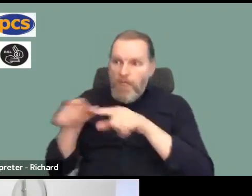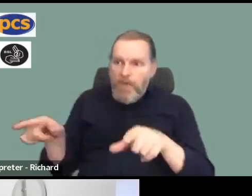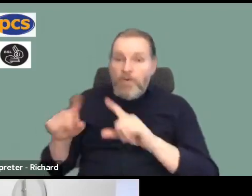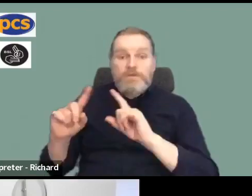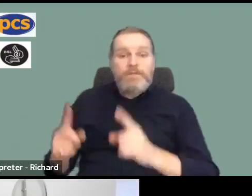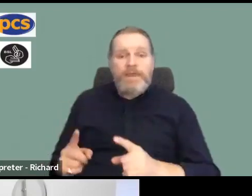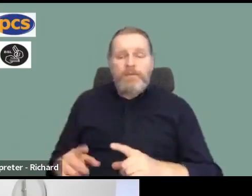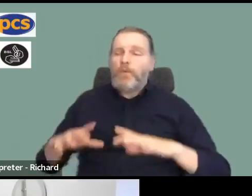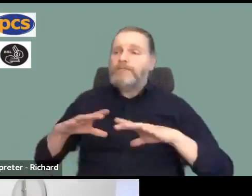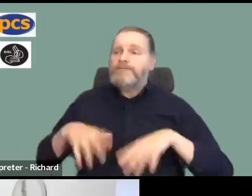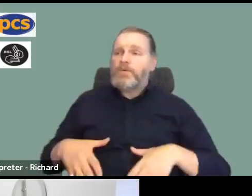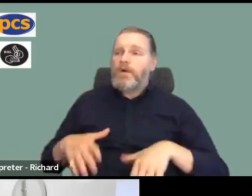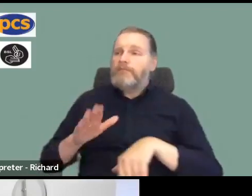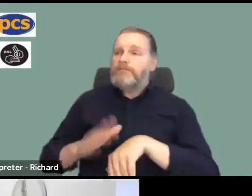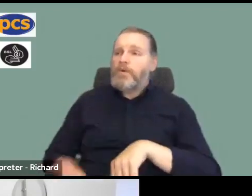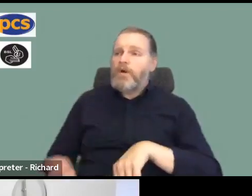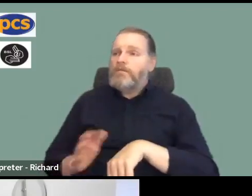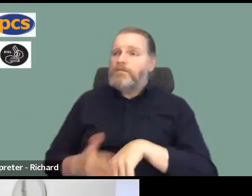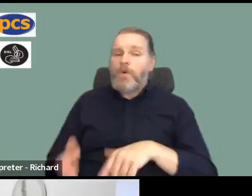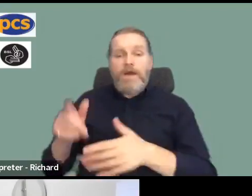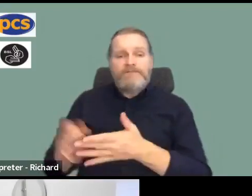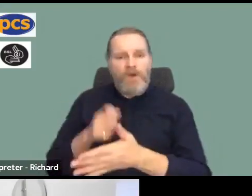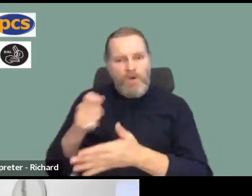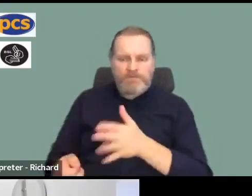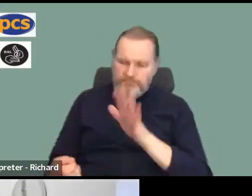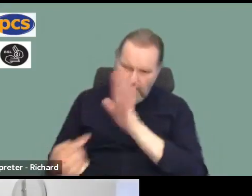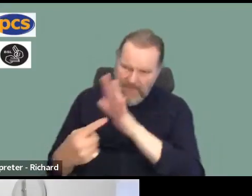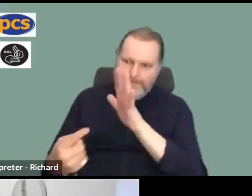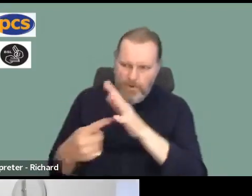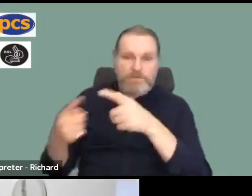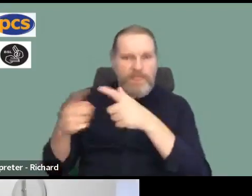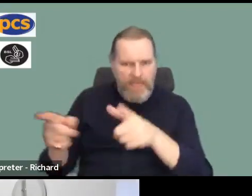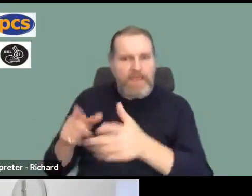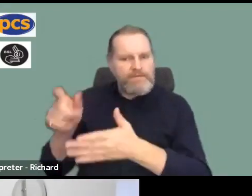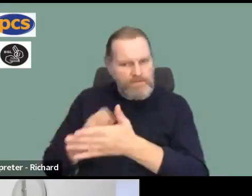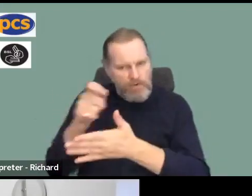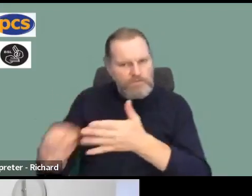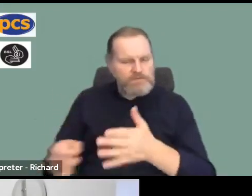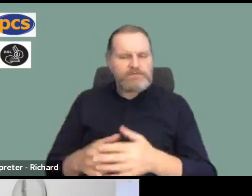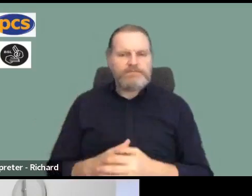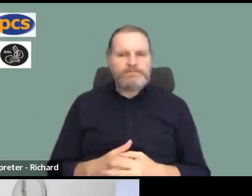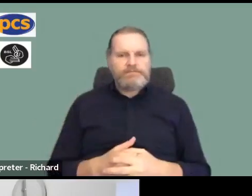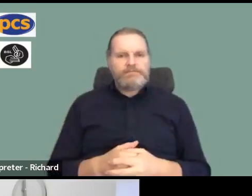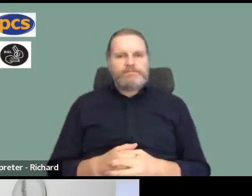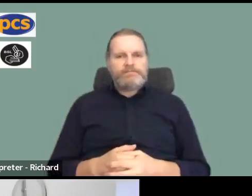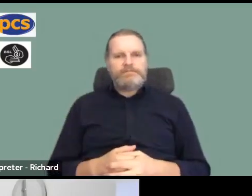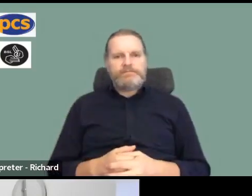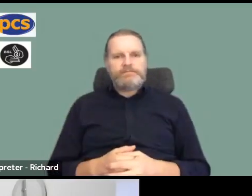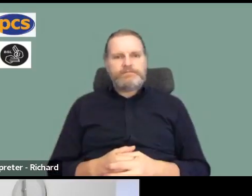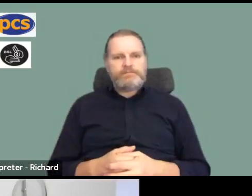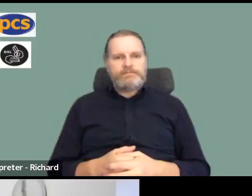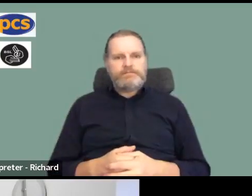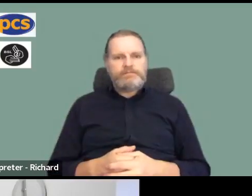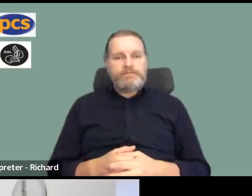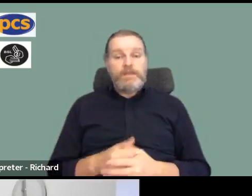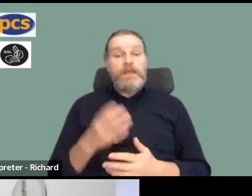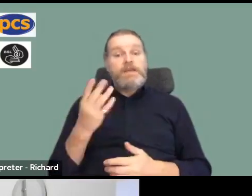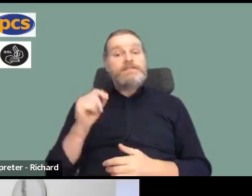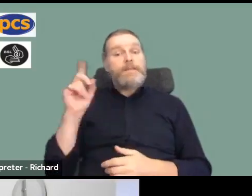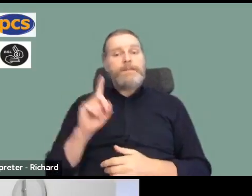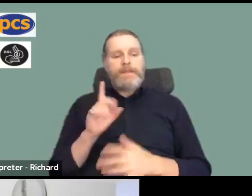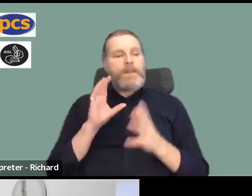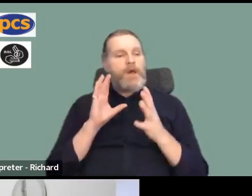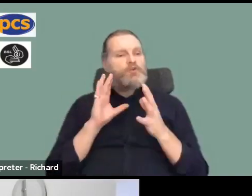important. Now somebody else put that in terms of about, you know, the people who join the union just as an